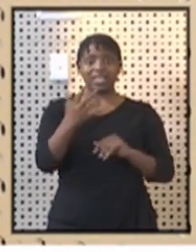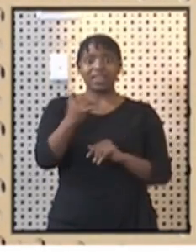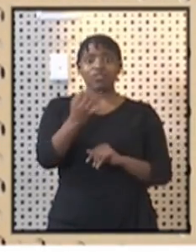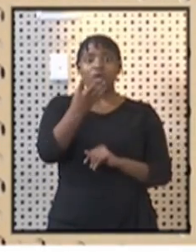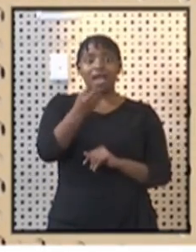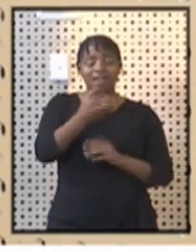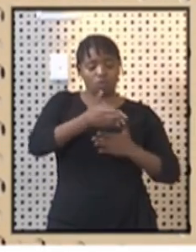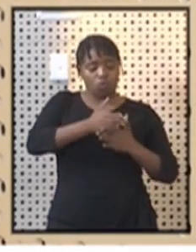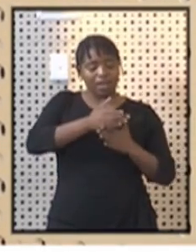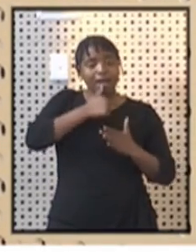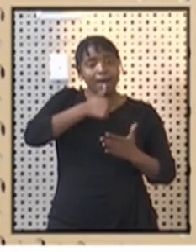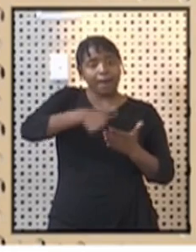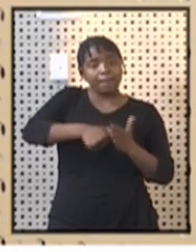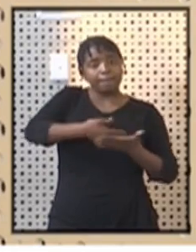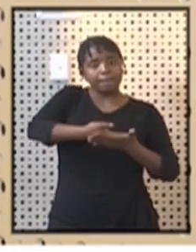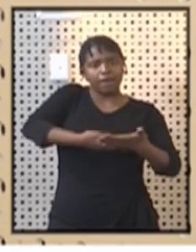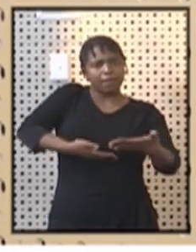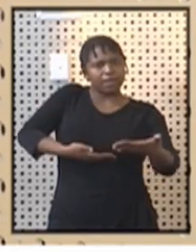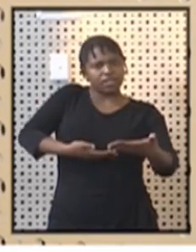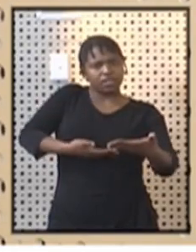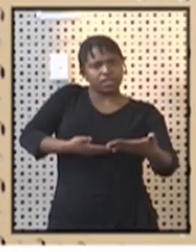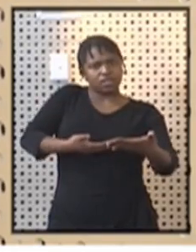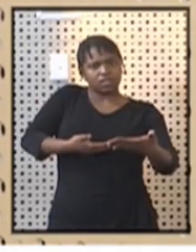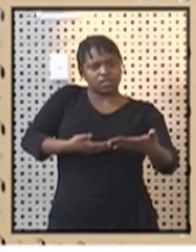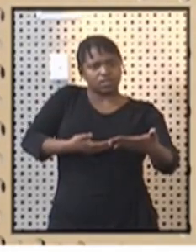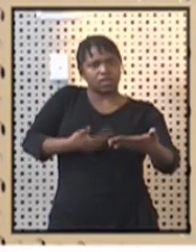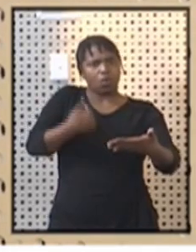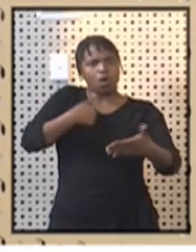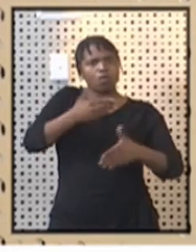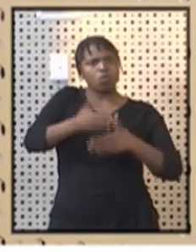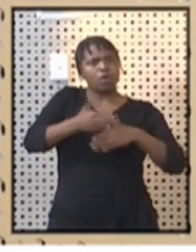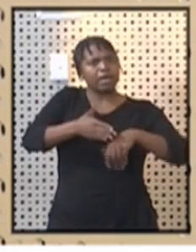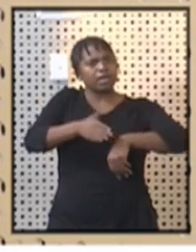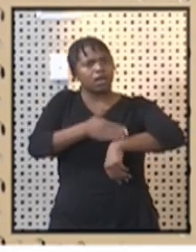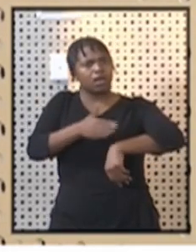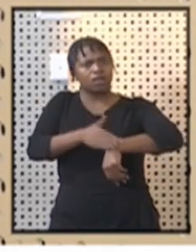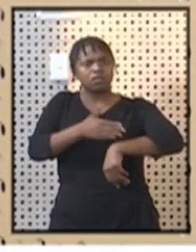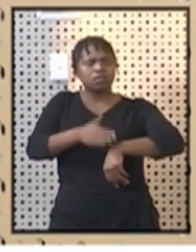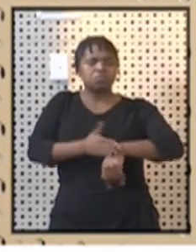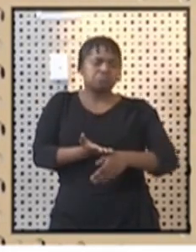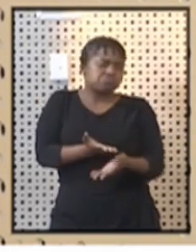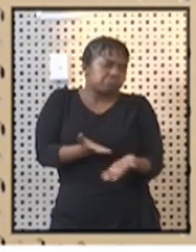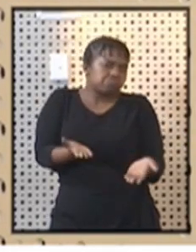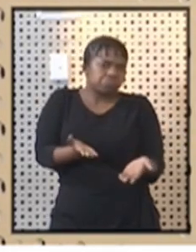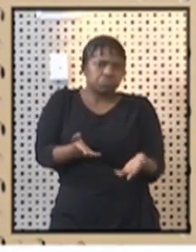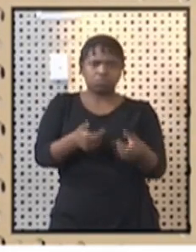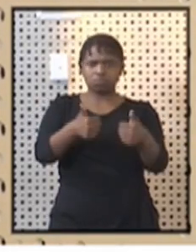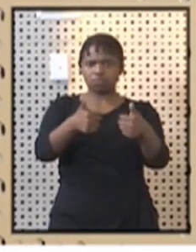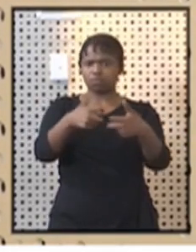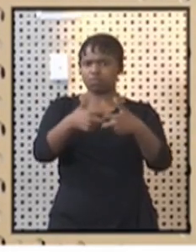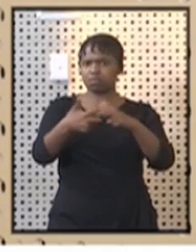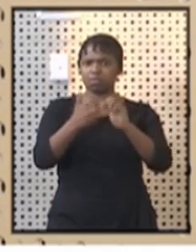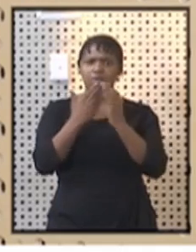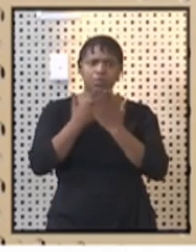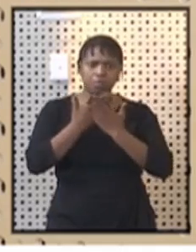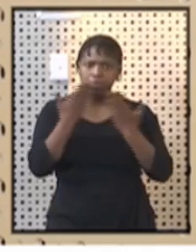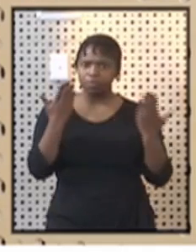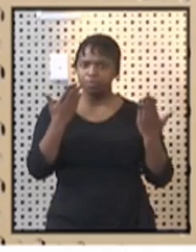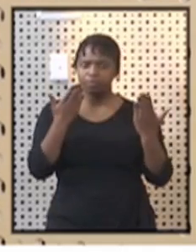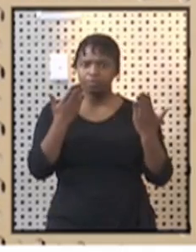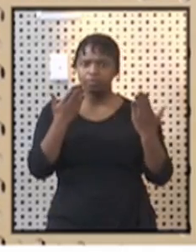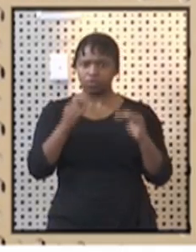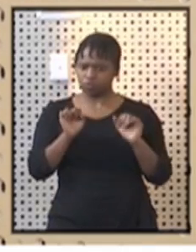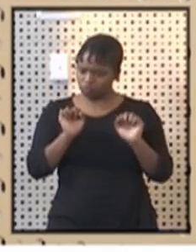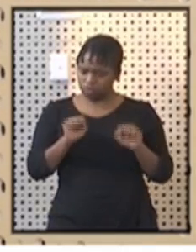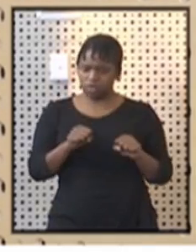a permit after working late and so on, that would then be permissible for you to be